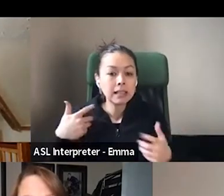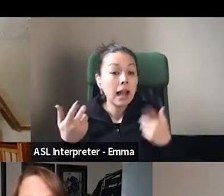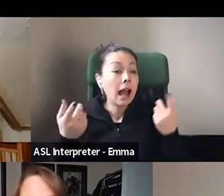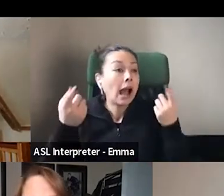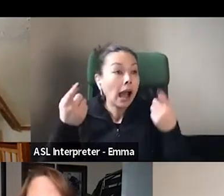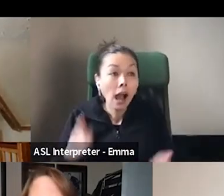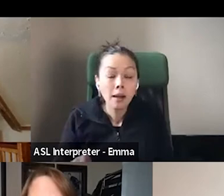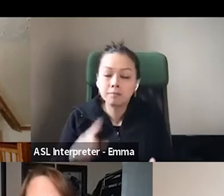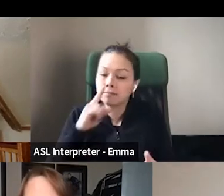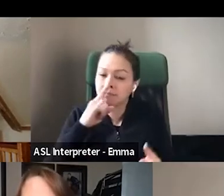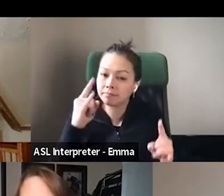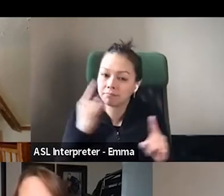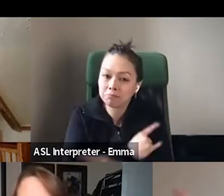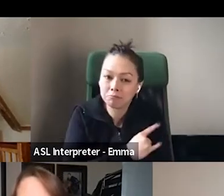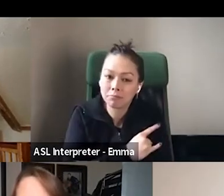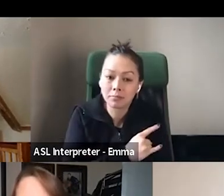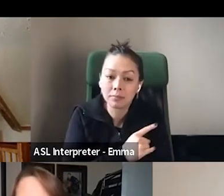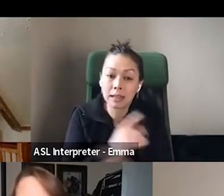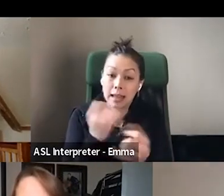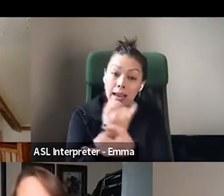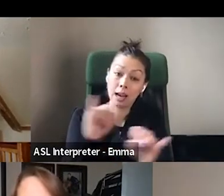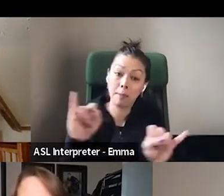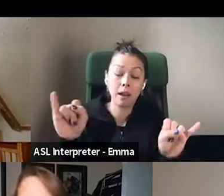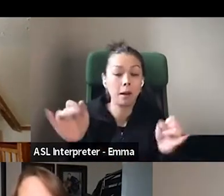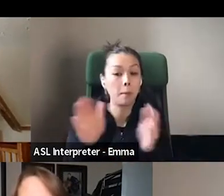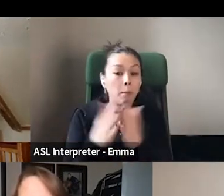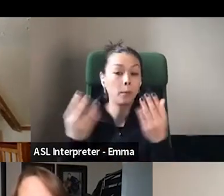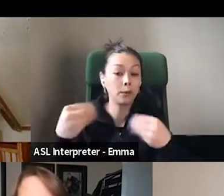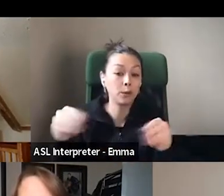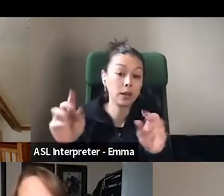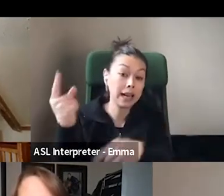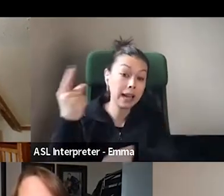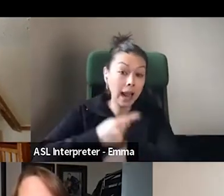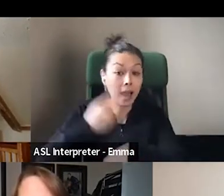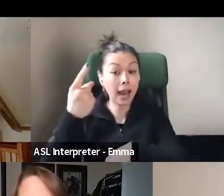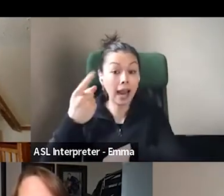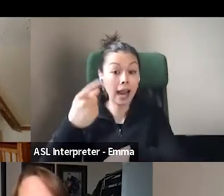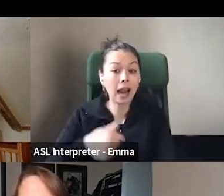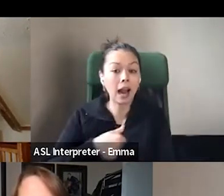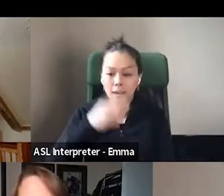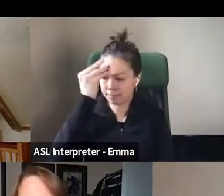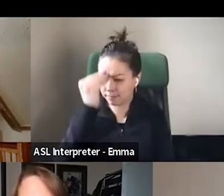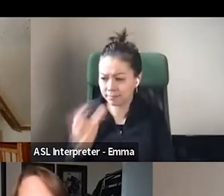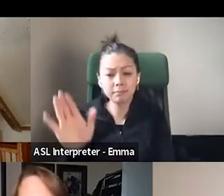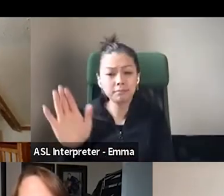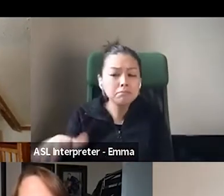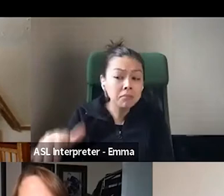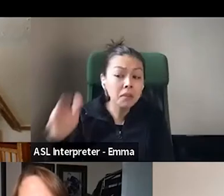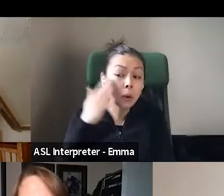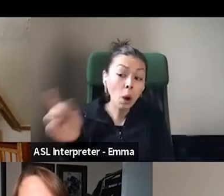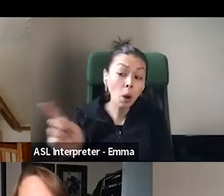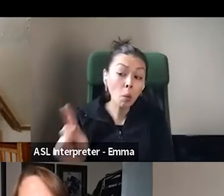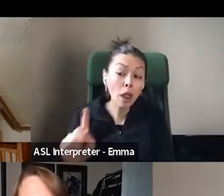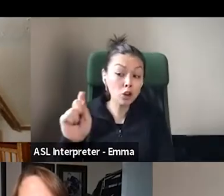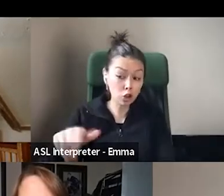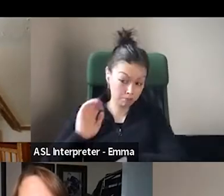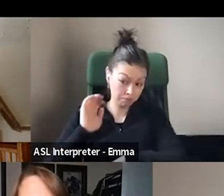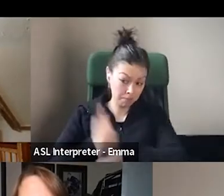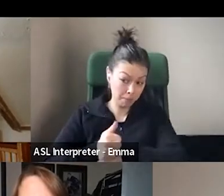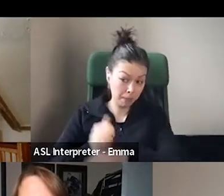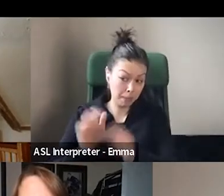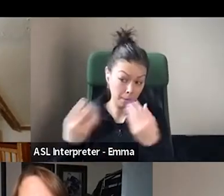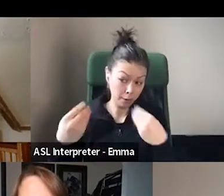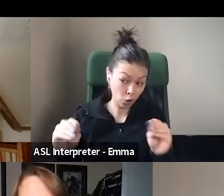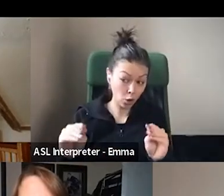enough, the idea that I said, you know, where a bookstore should be is cook street village in, in, uh, Victoria.